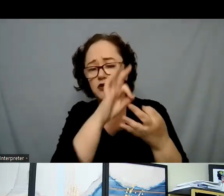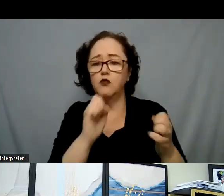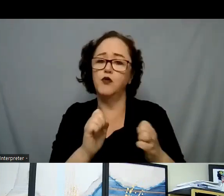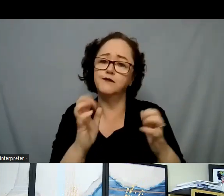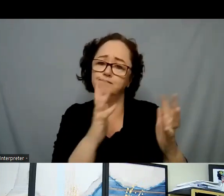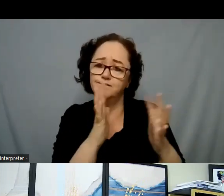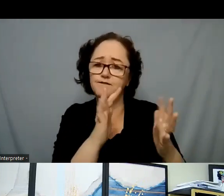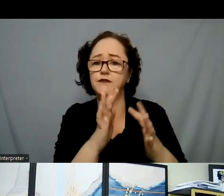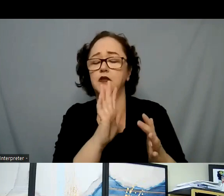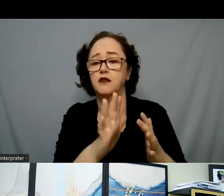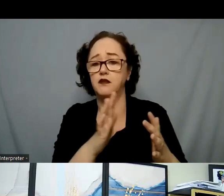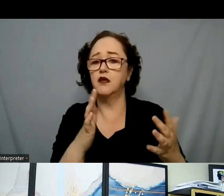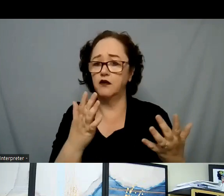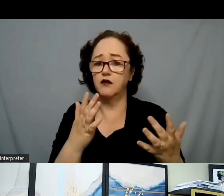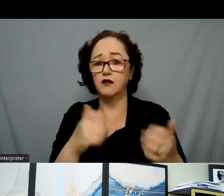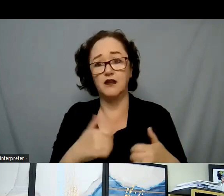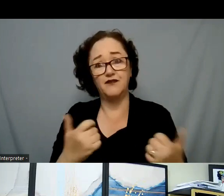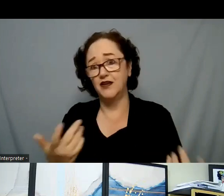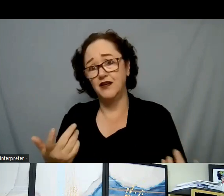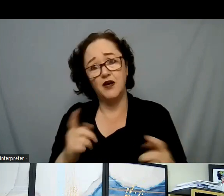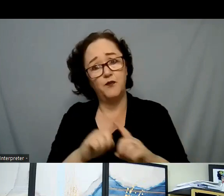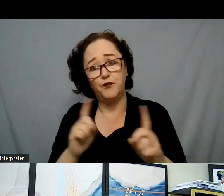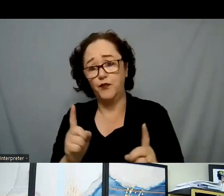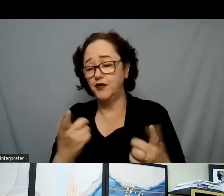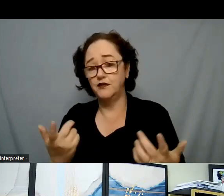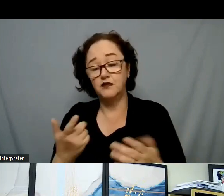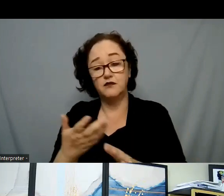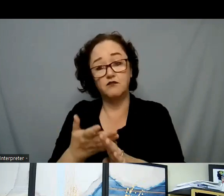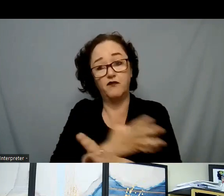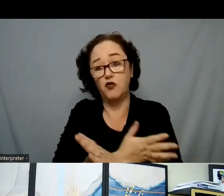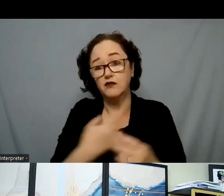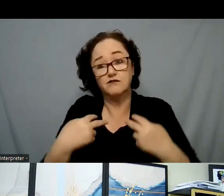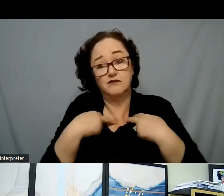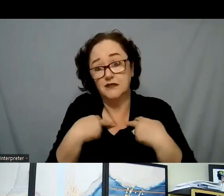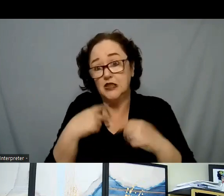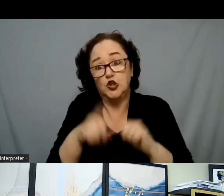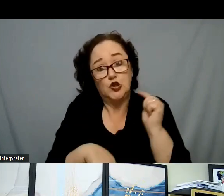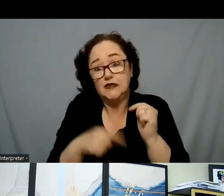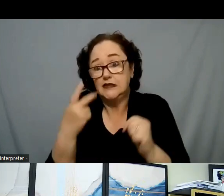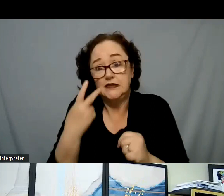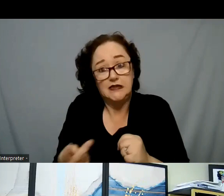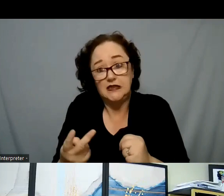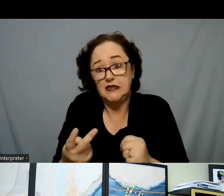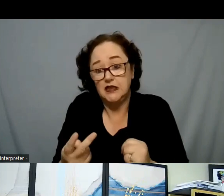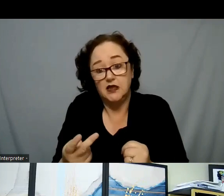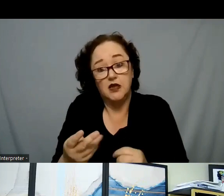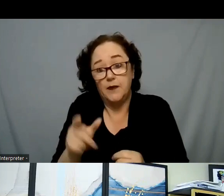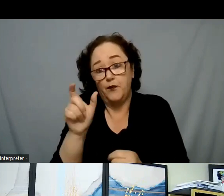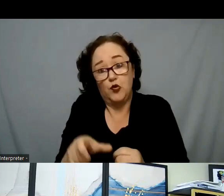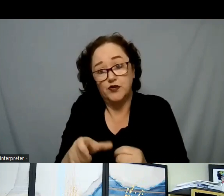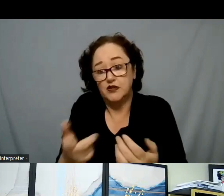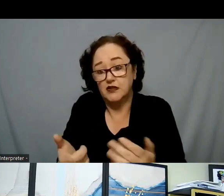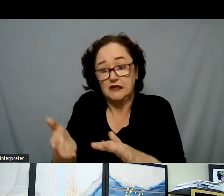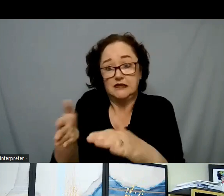now who are really just trying to deal with the fact that they weren't able to see their loved one, let alone celebrate their life. And then